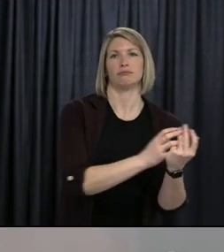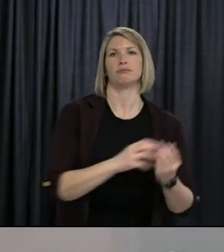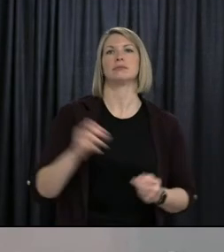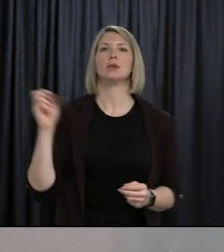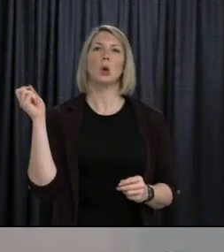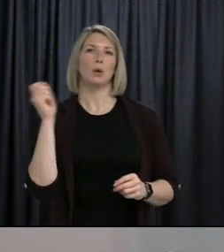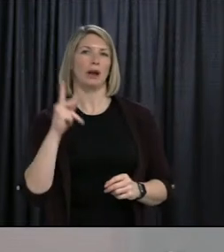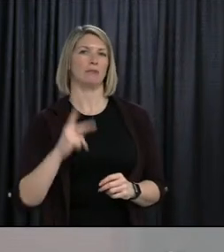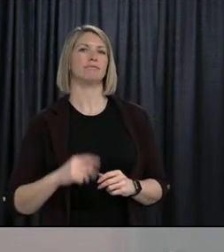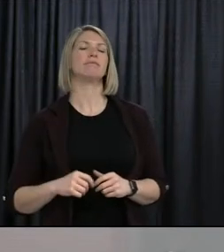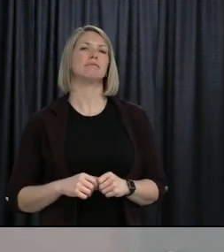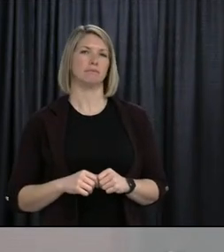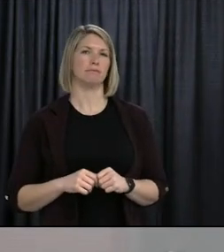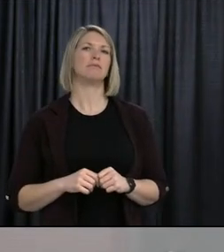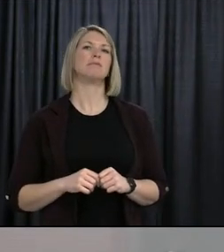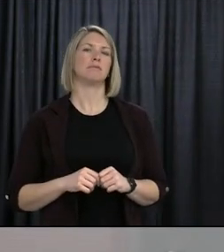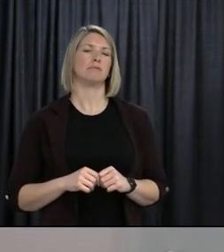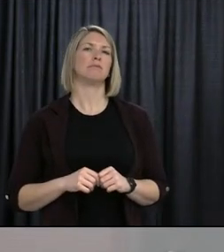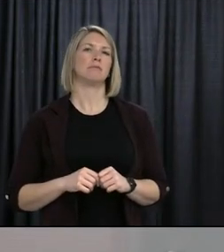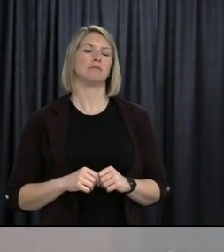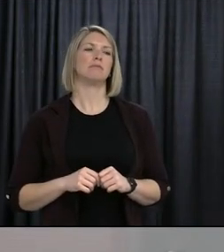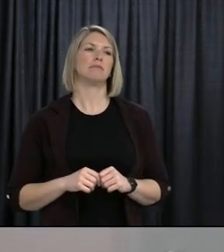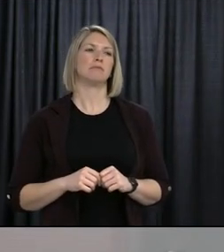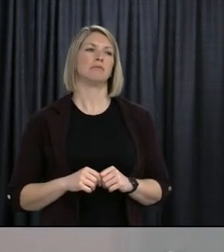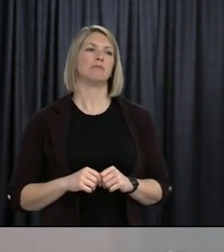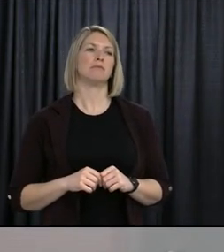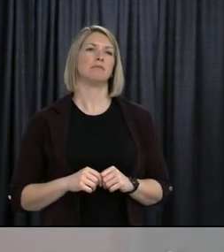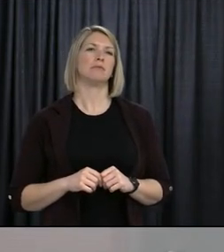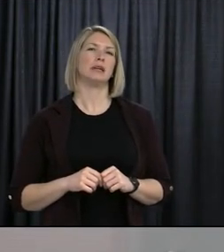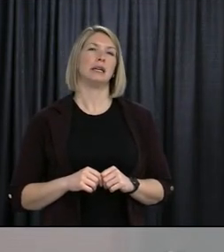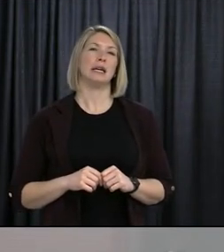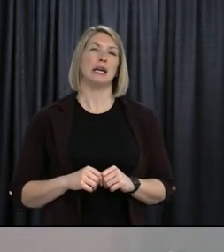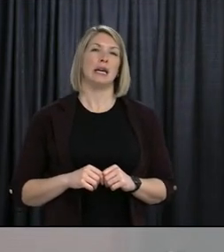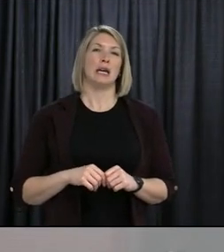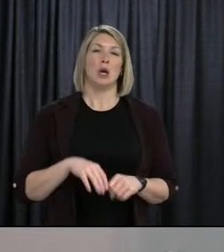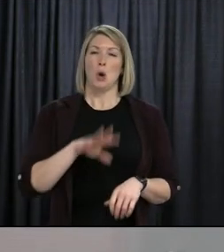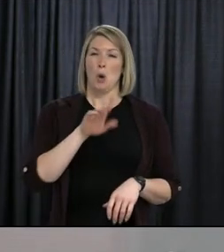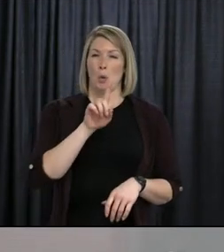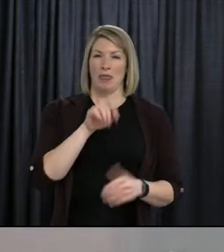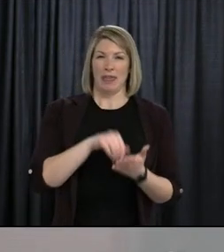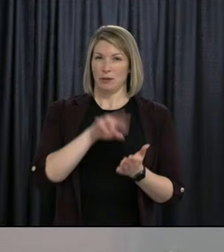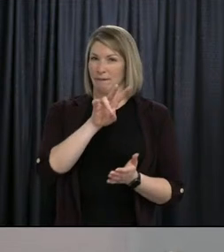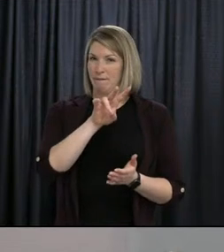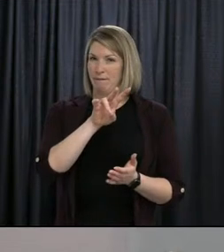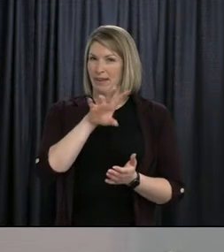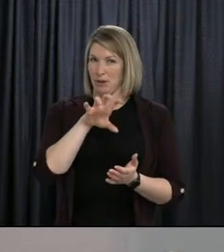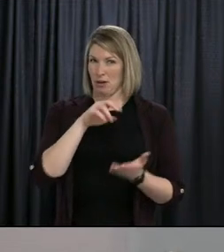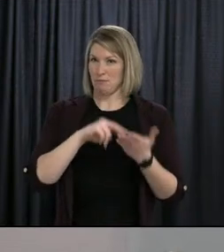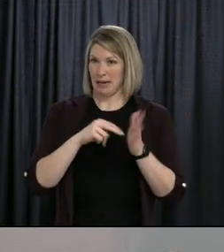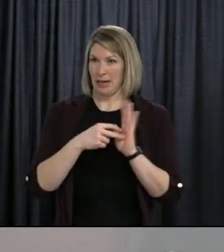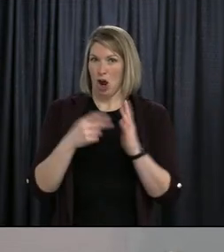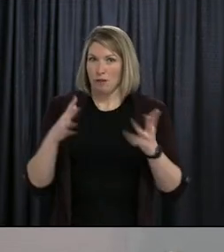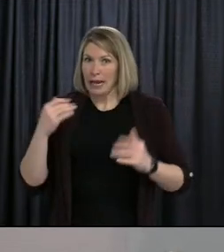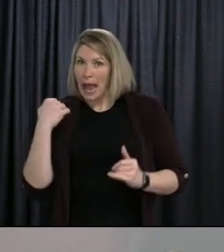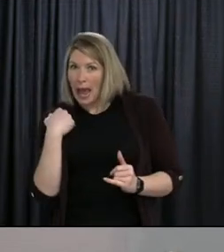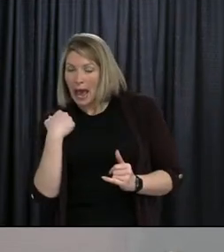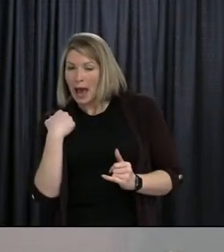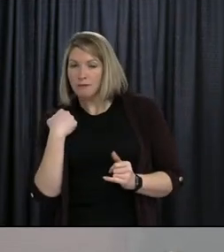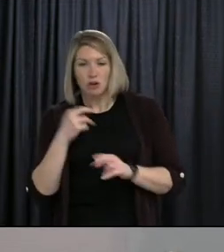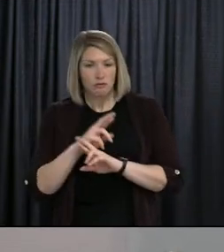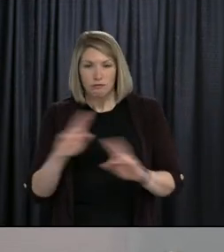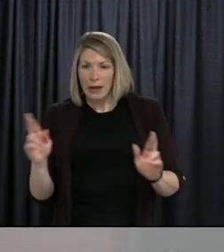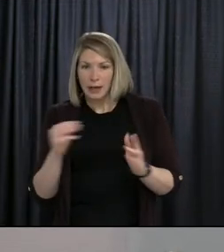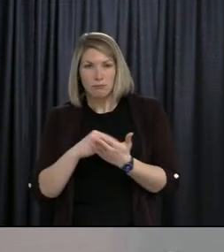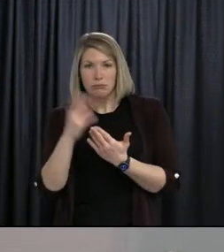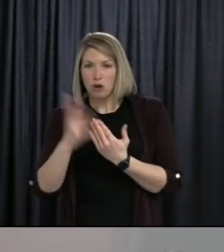Okay. And when you say they're on hand, does that mean they're formatted, they're in the schools, and the teachers have them, or the